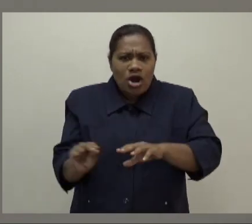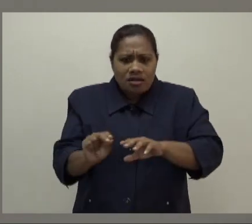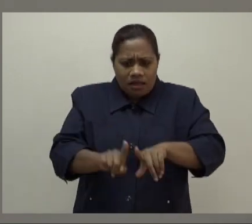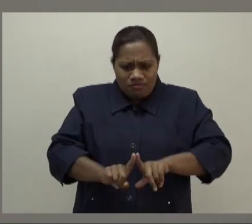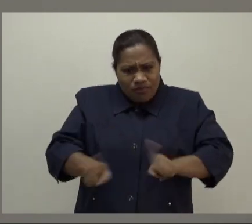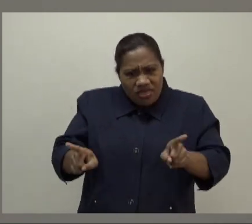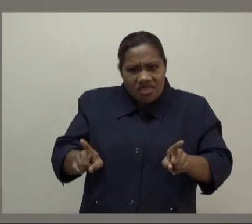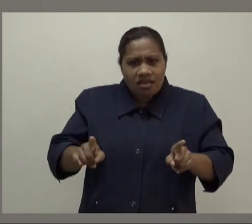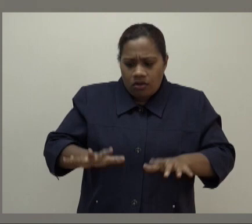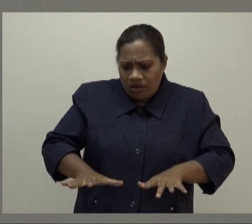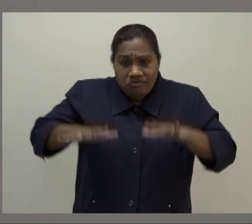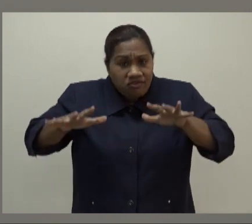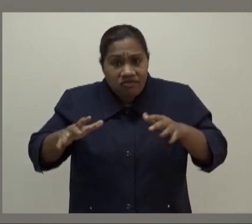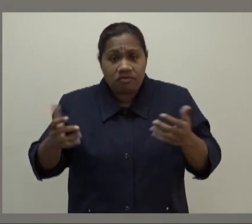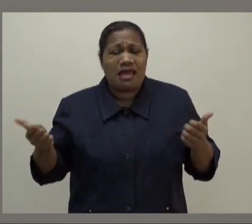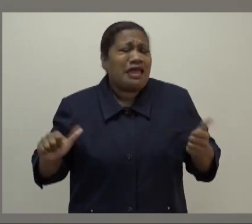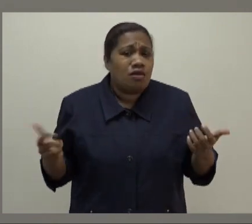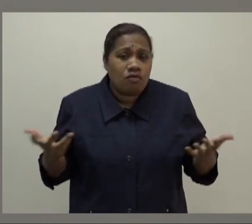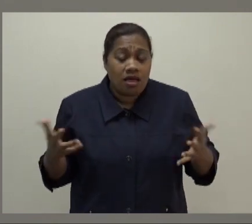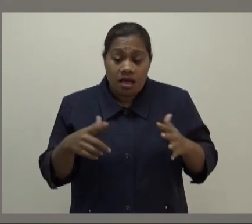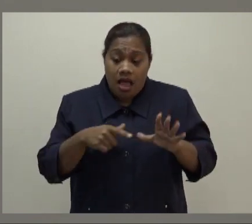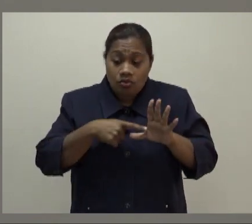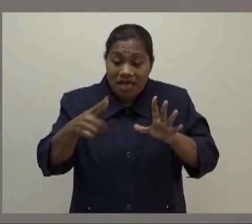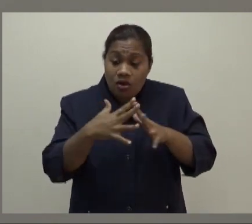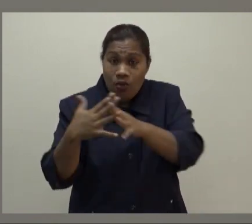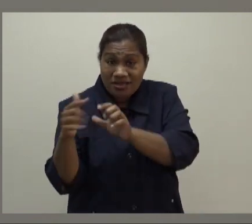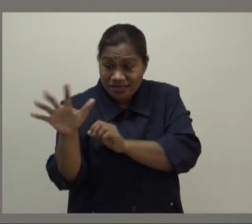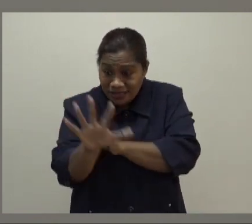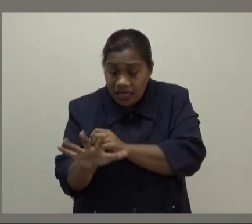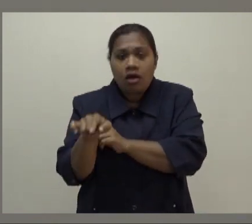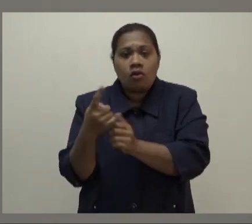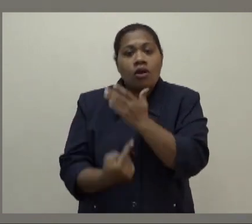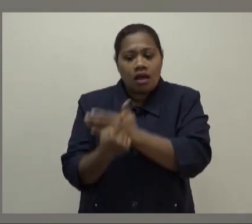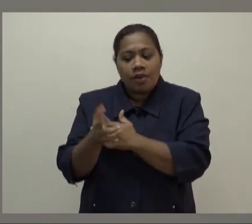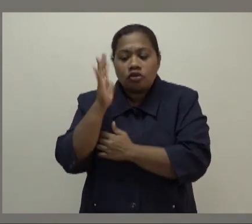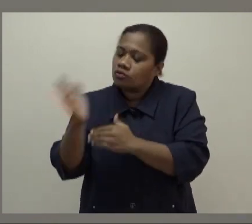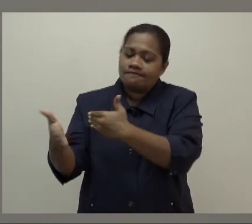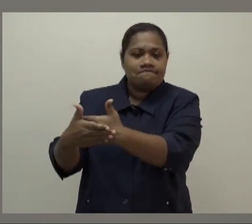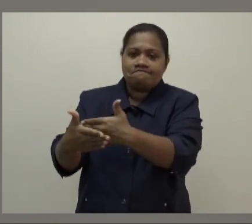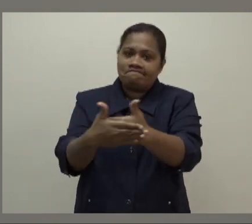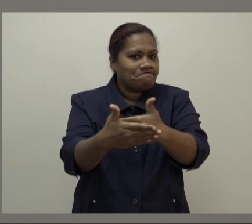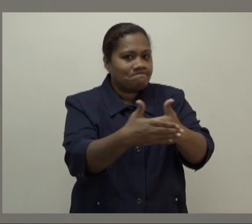anywhere outside the Western Division, then these schools will be closed as well.